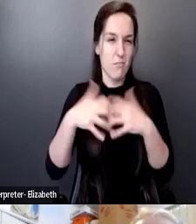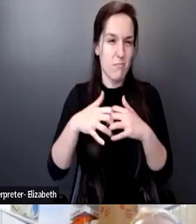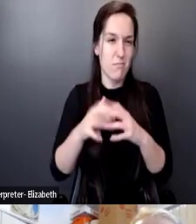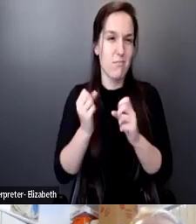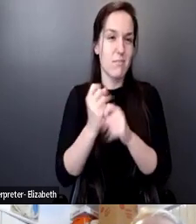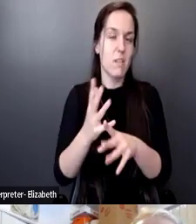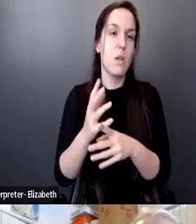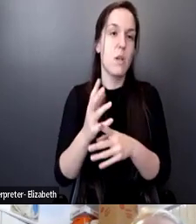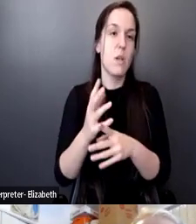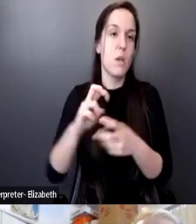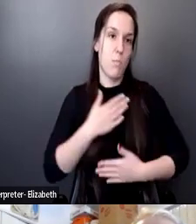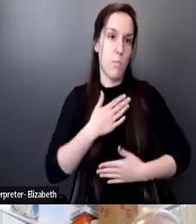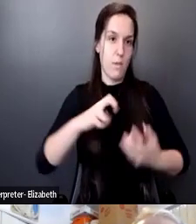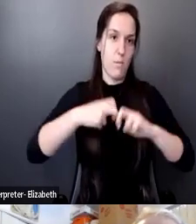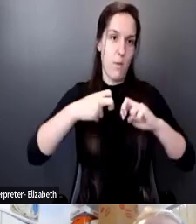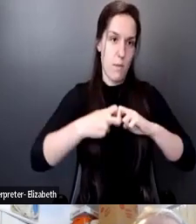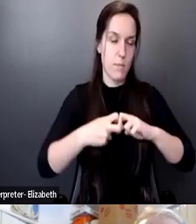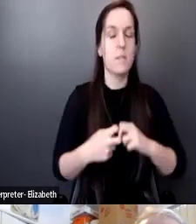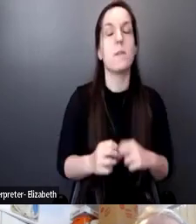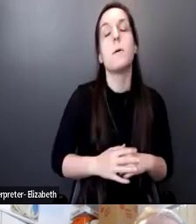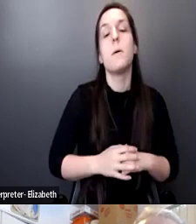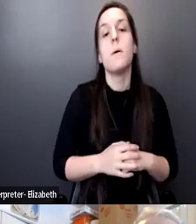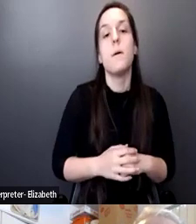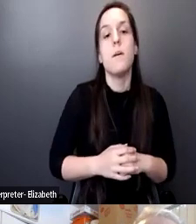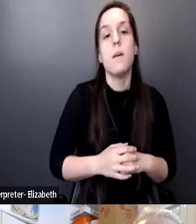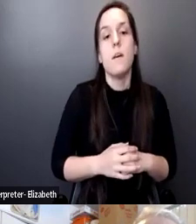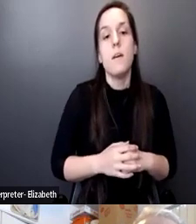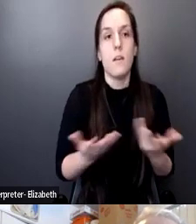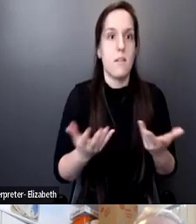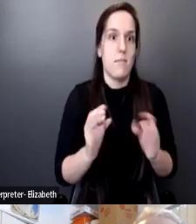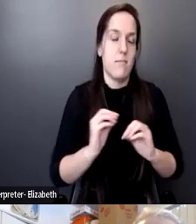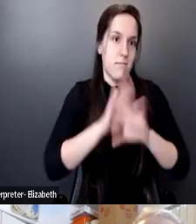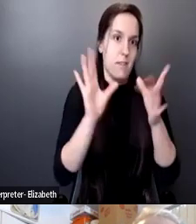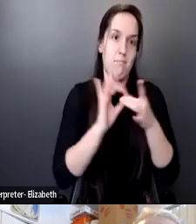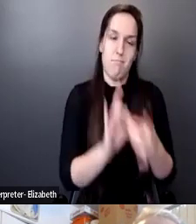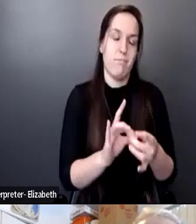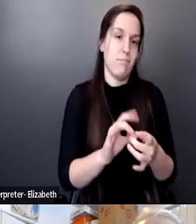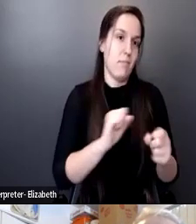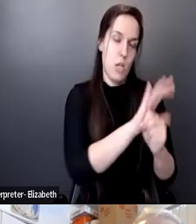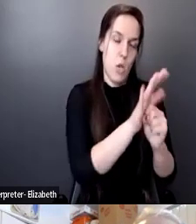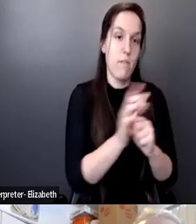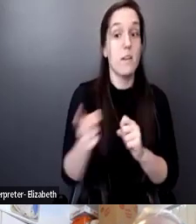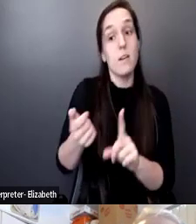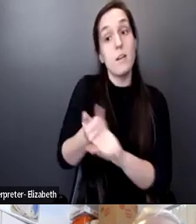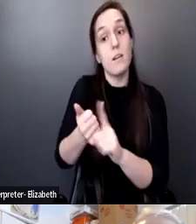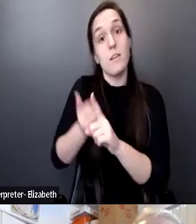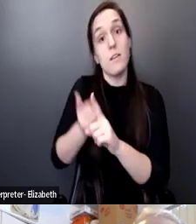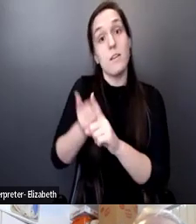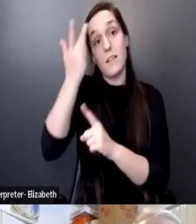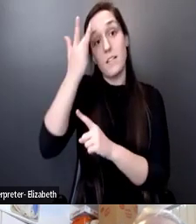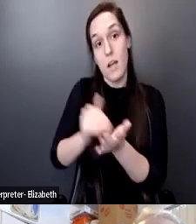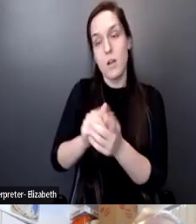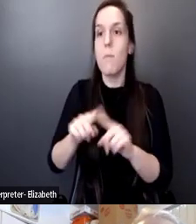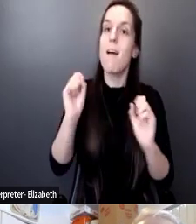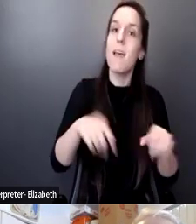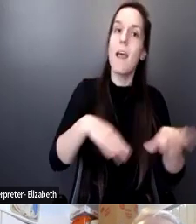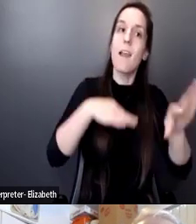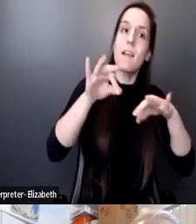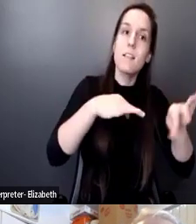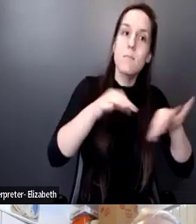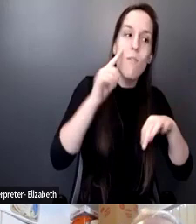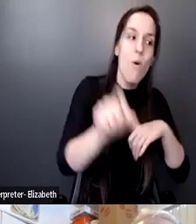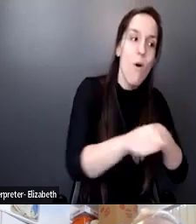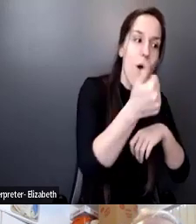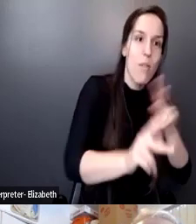issue with COVID. So he's able to, even though he's a very smart doctor, he's able to explain things so the rest of us can understand